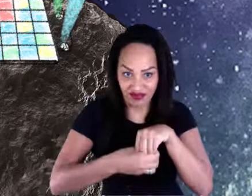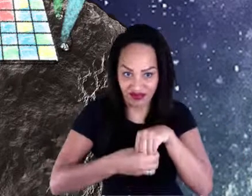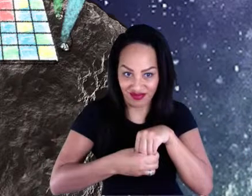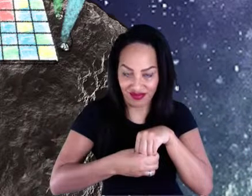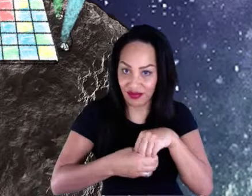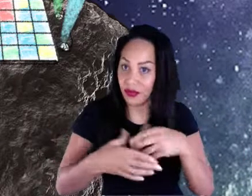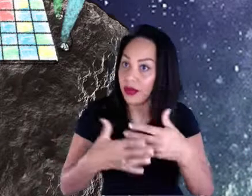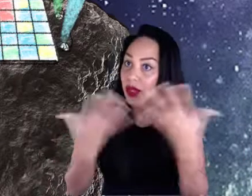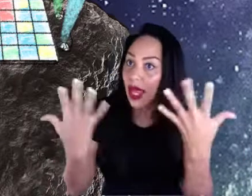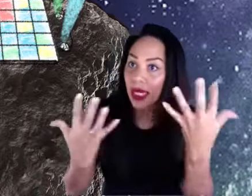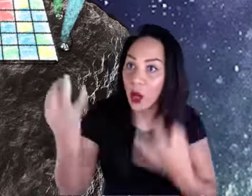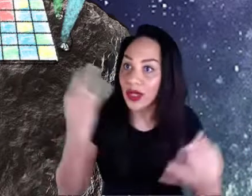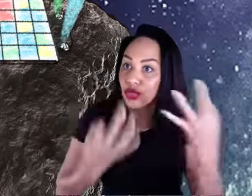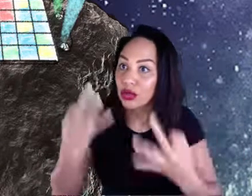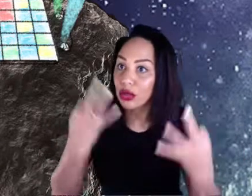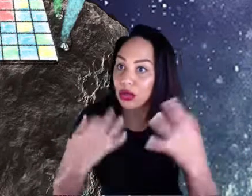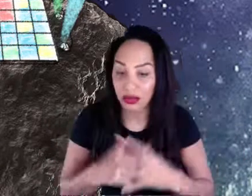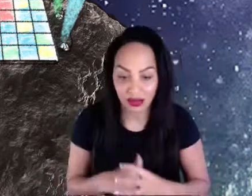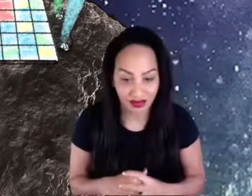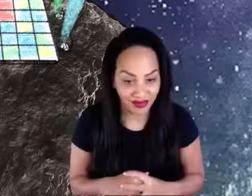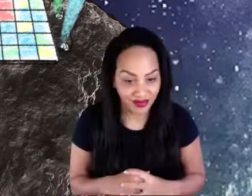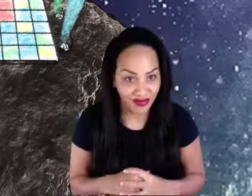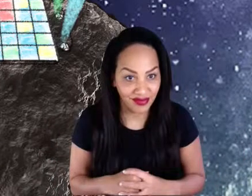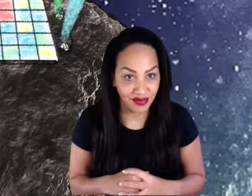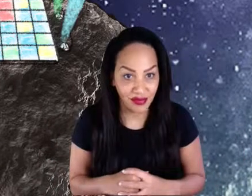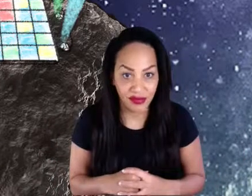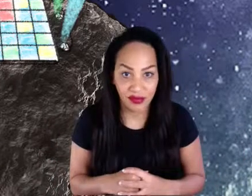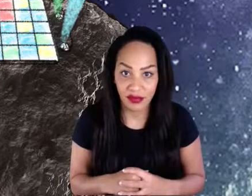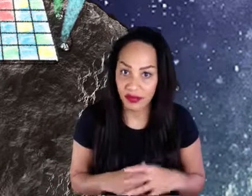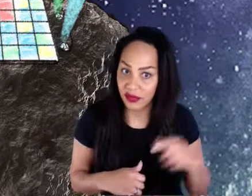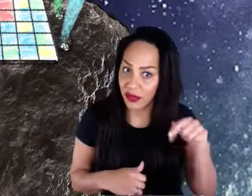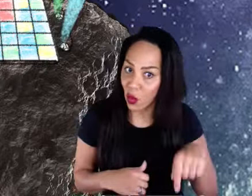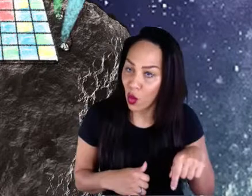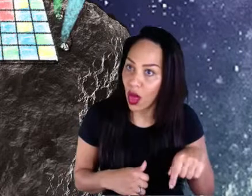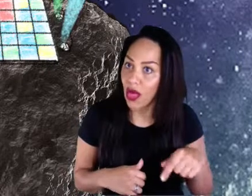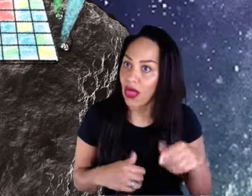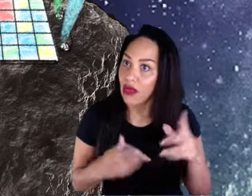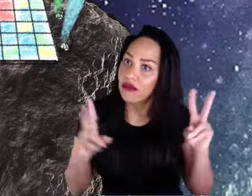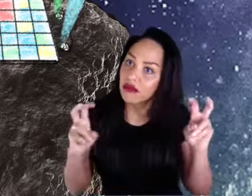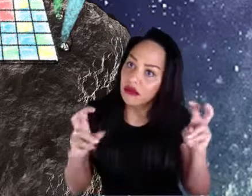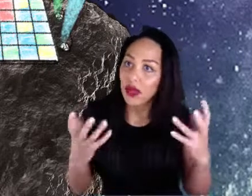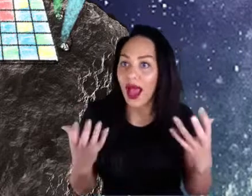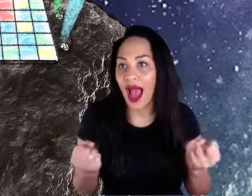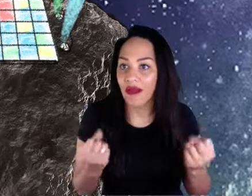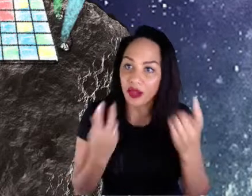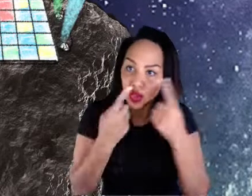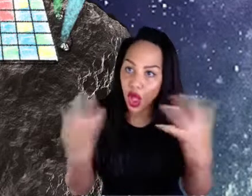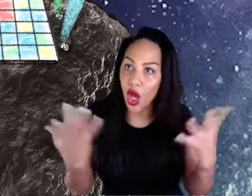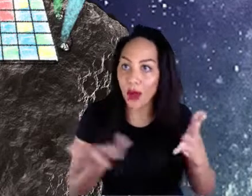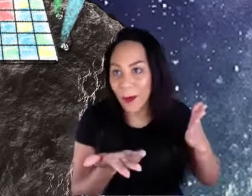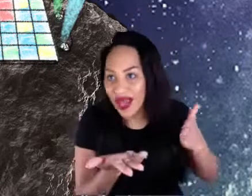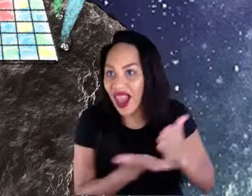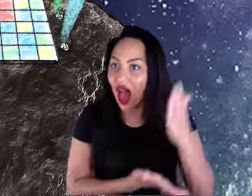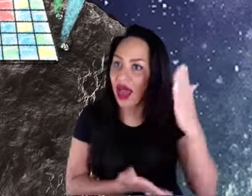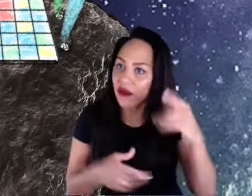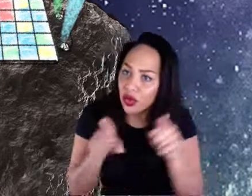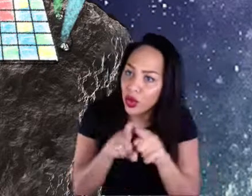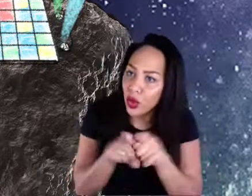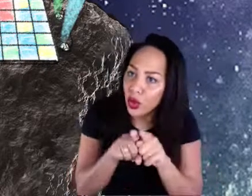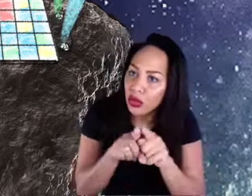Is the show going to go on for the line as well? Yes, it is. Yes. So,